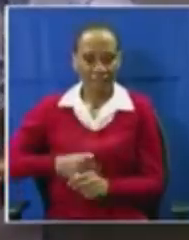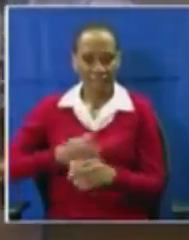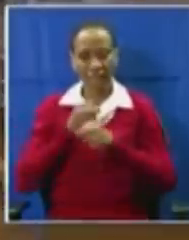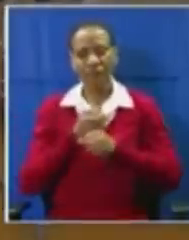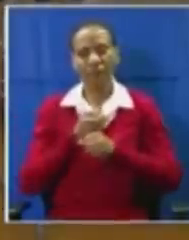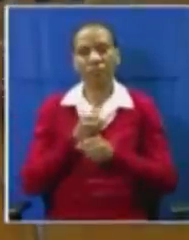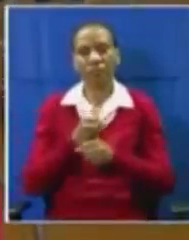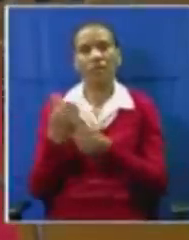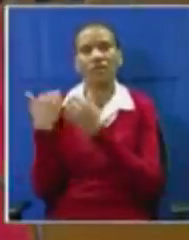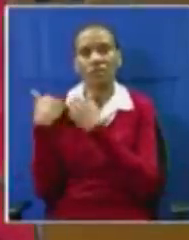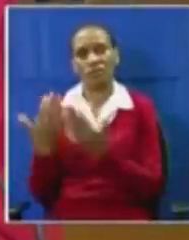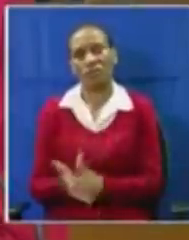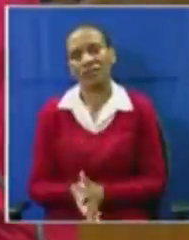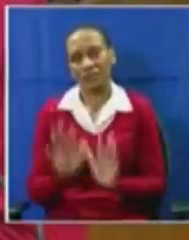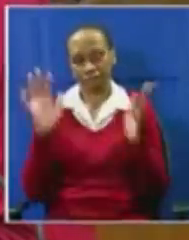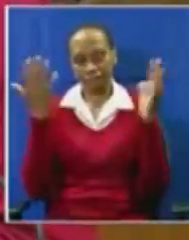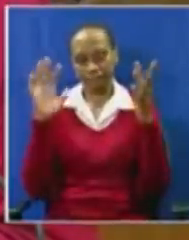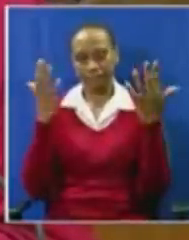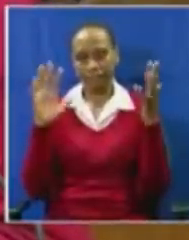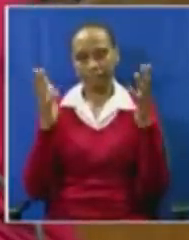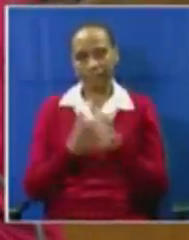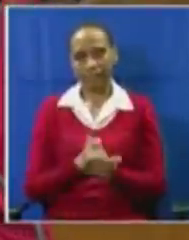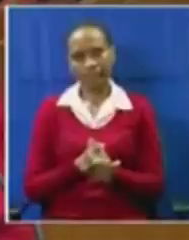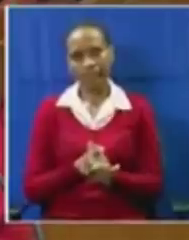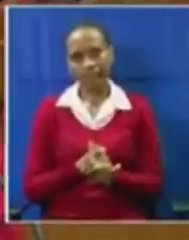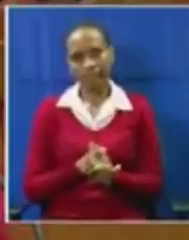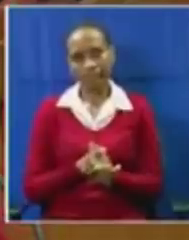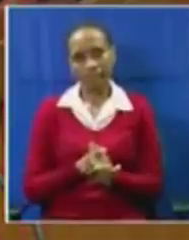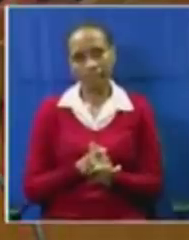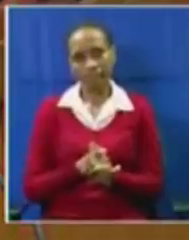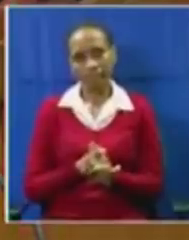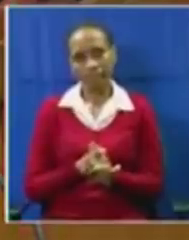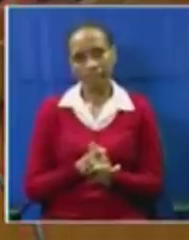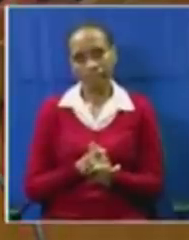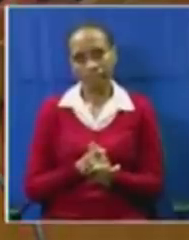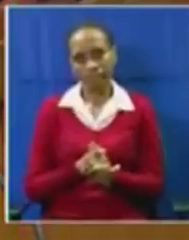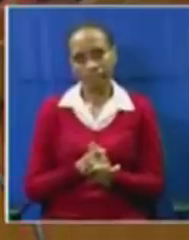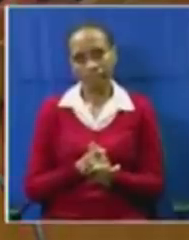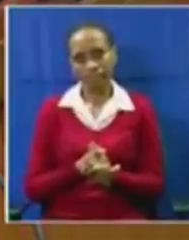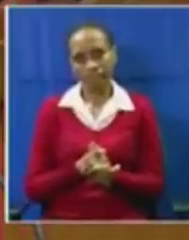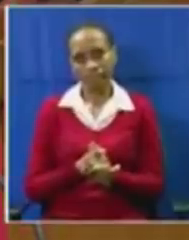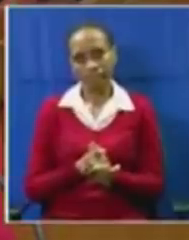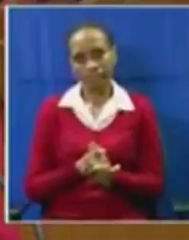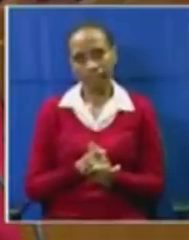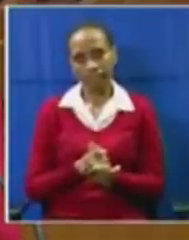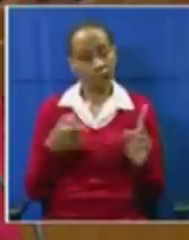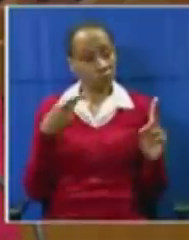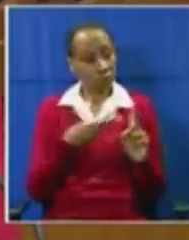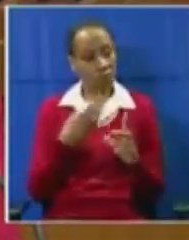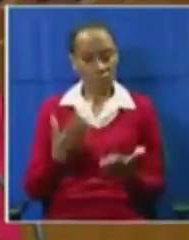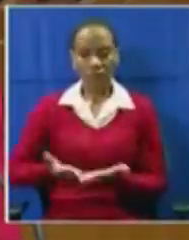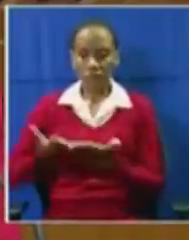It is a fitting tribute to someone that has served this parliament,